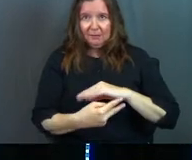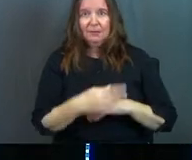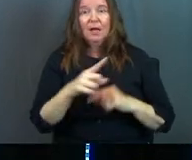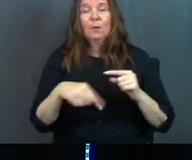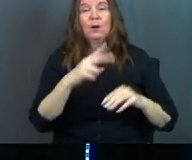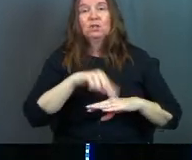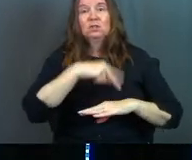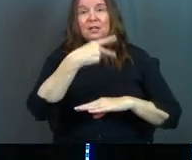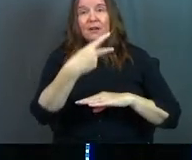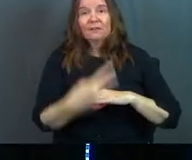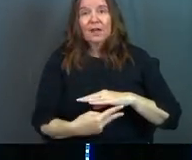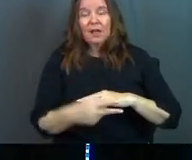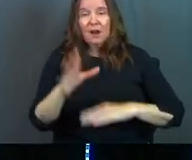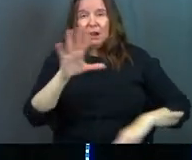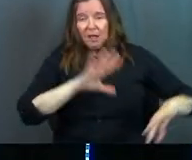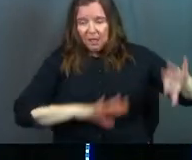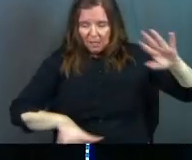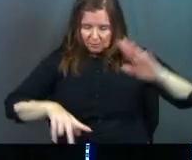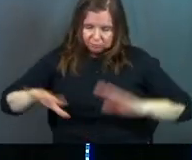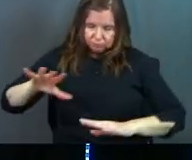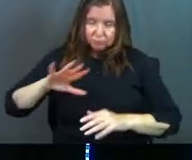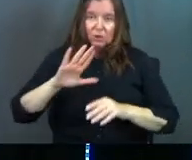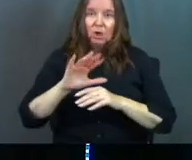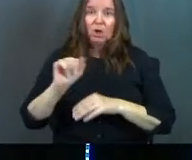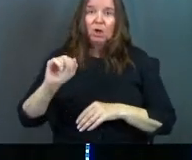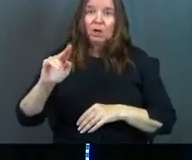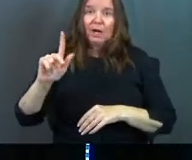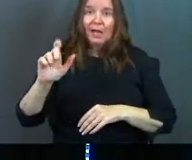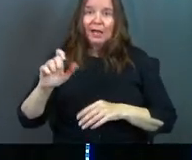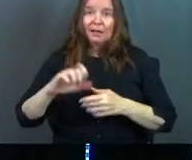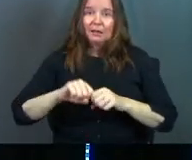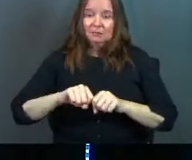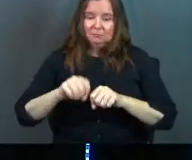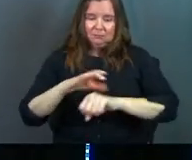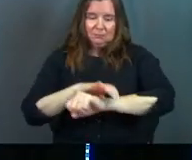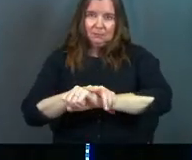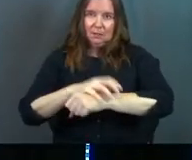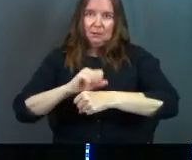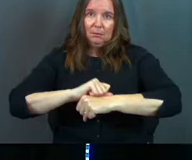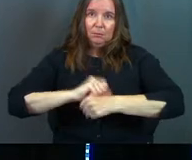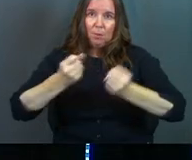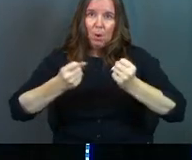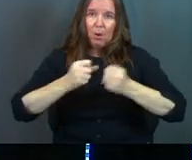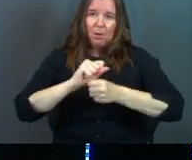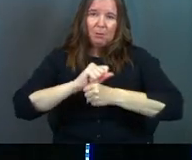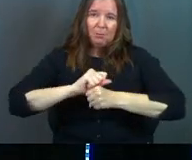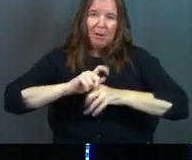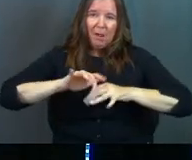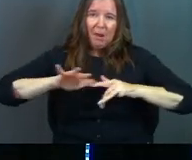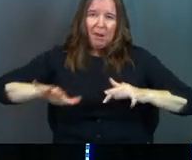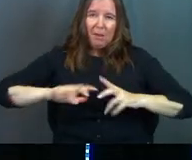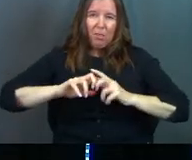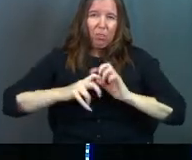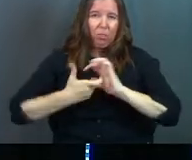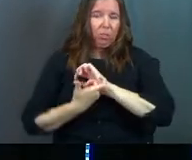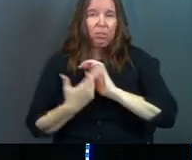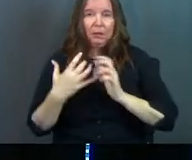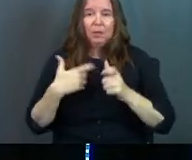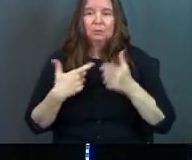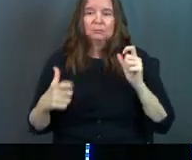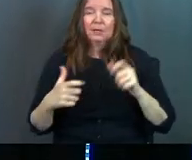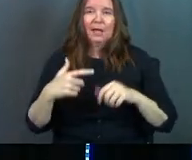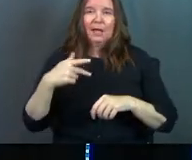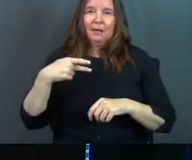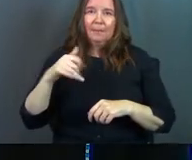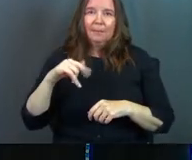And when she fell off the table, it shattered her ankle. It was a massive surgery and there were plates and screws and all that